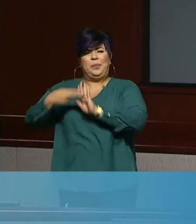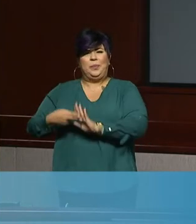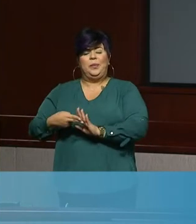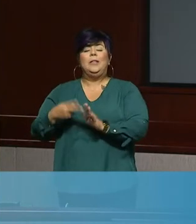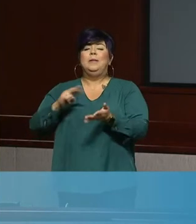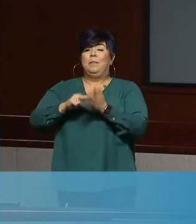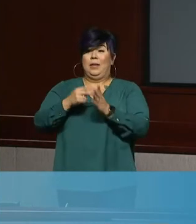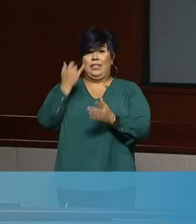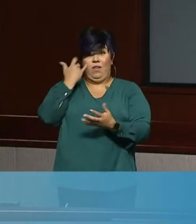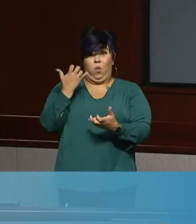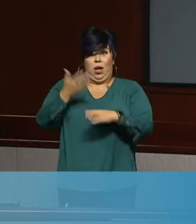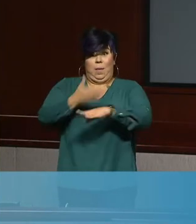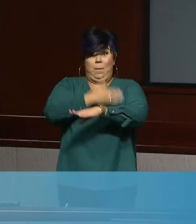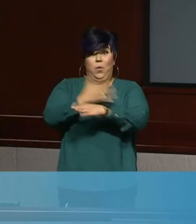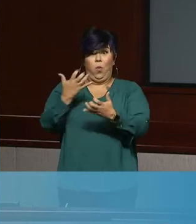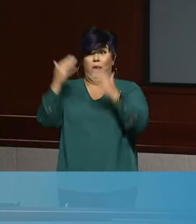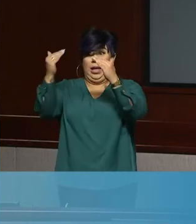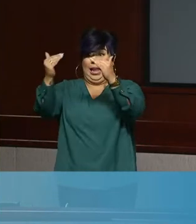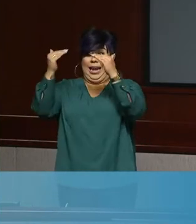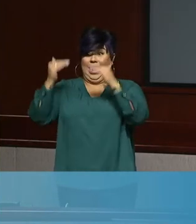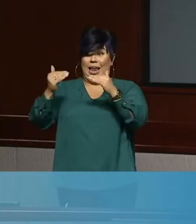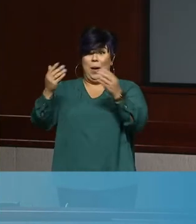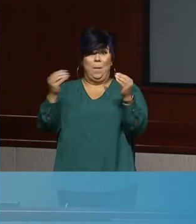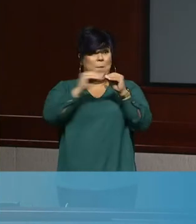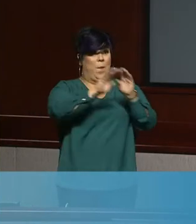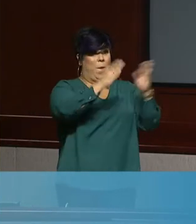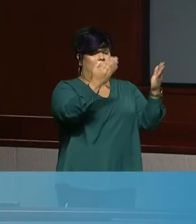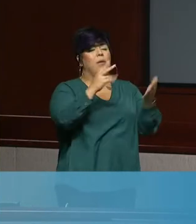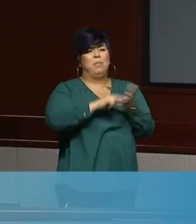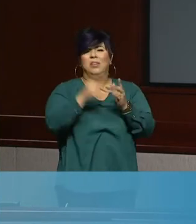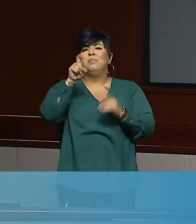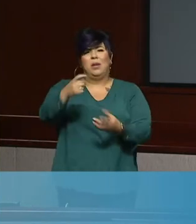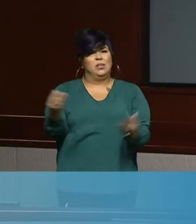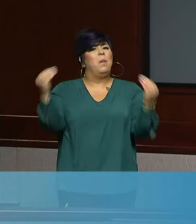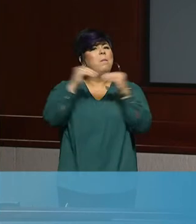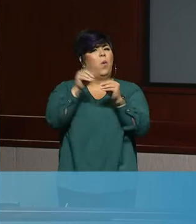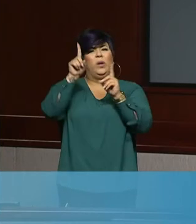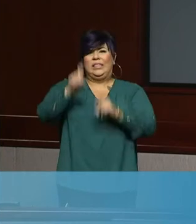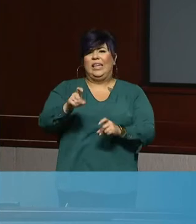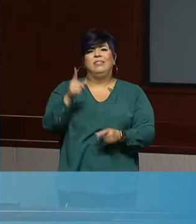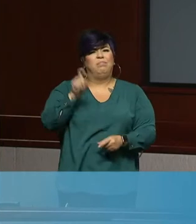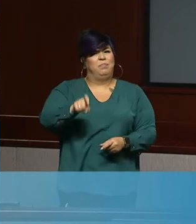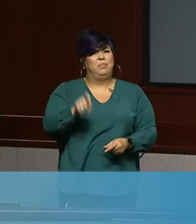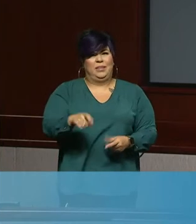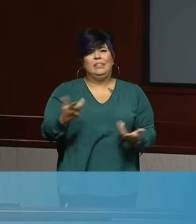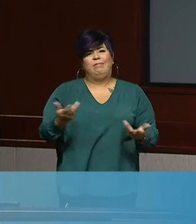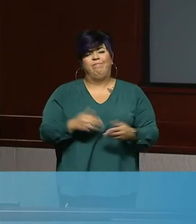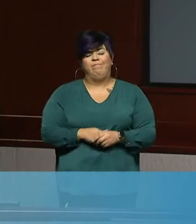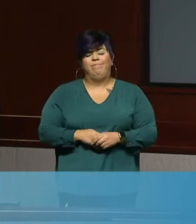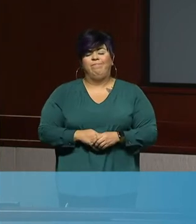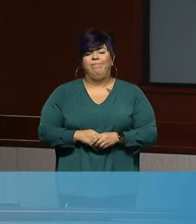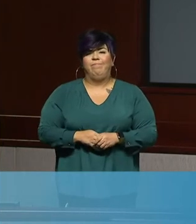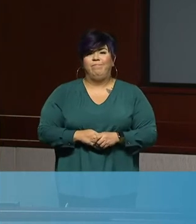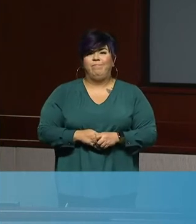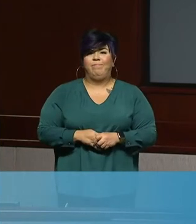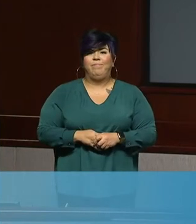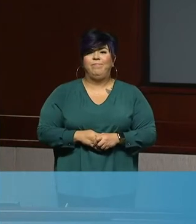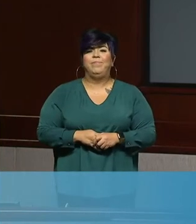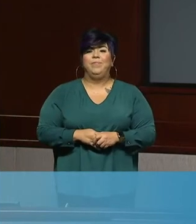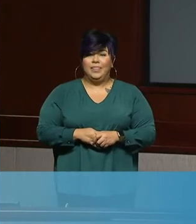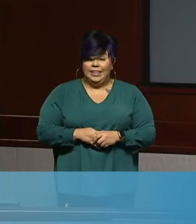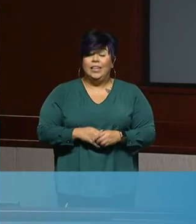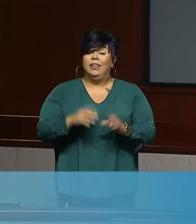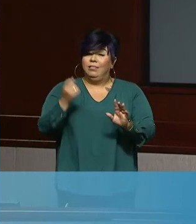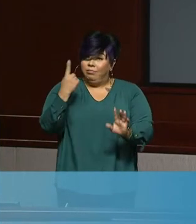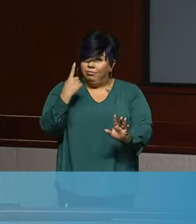businesses operating indoors, more of our schools reopen. While getting tested